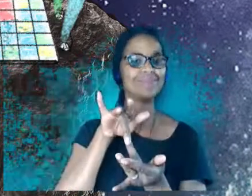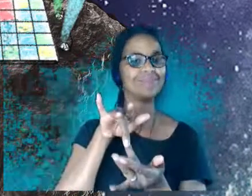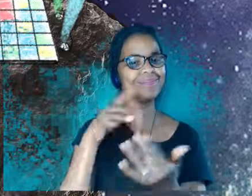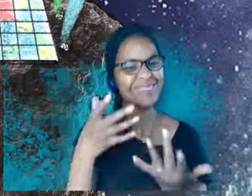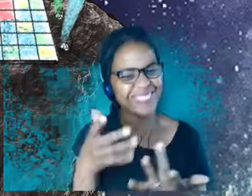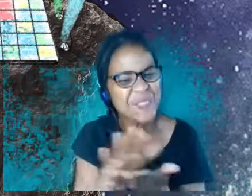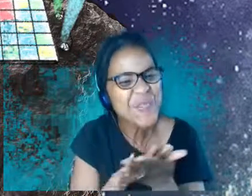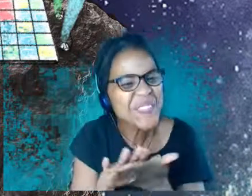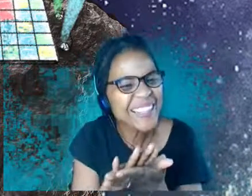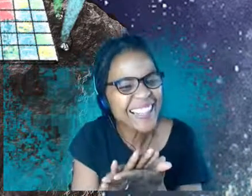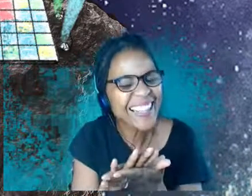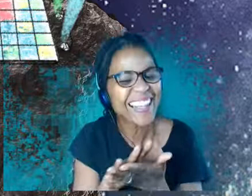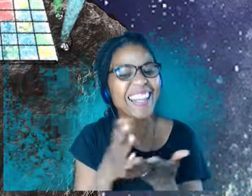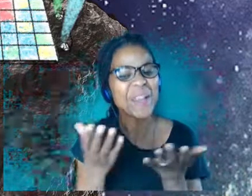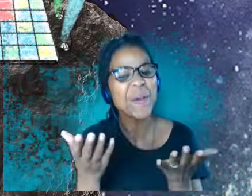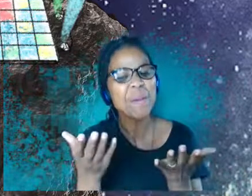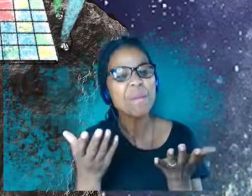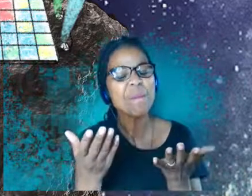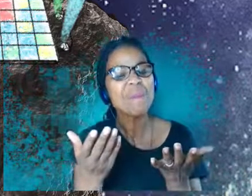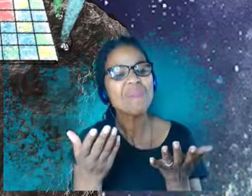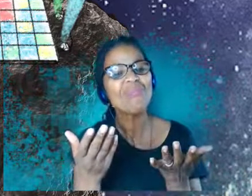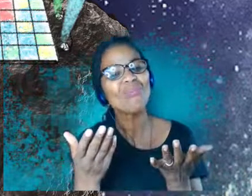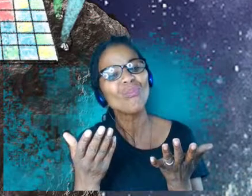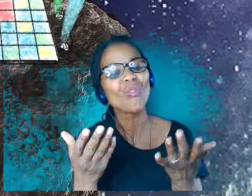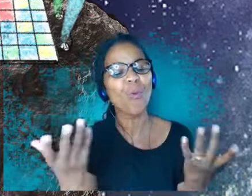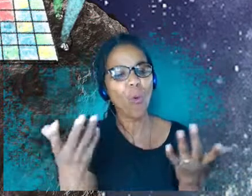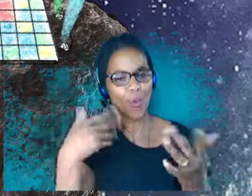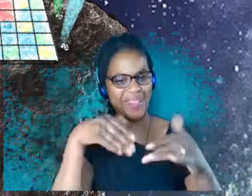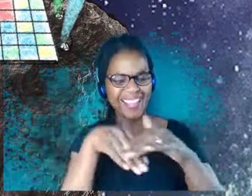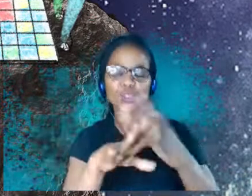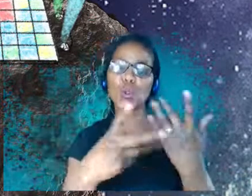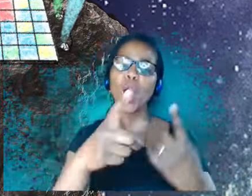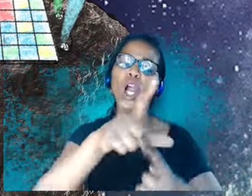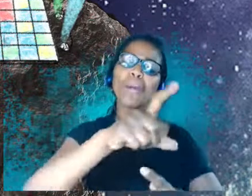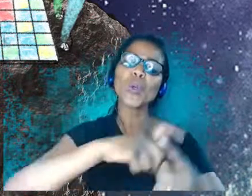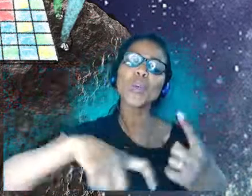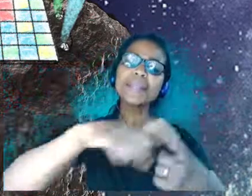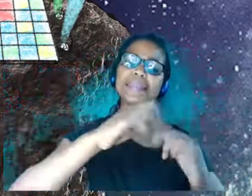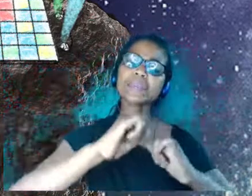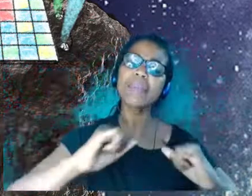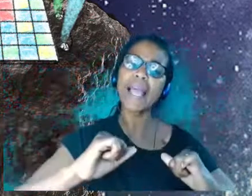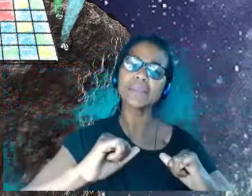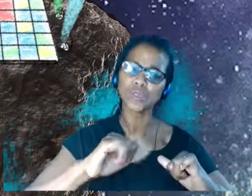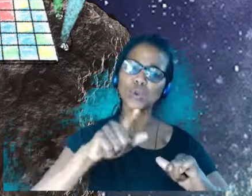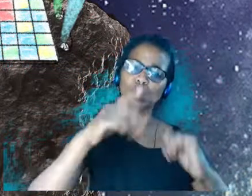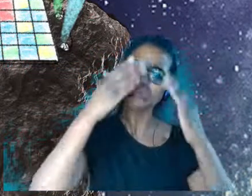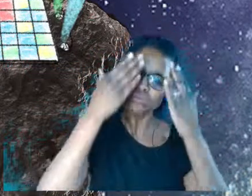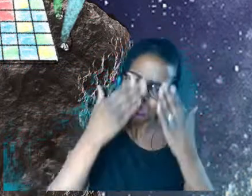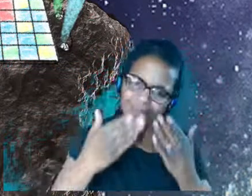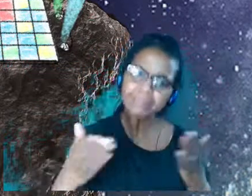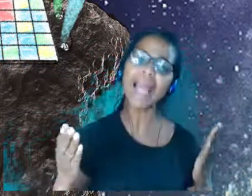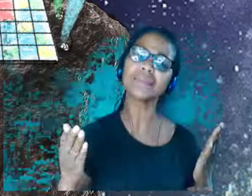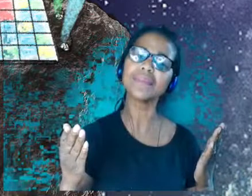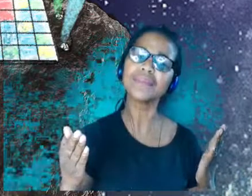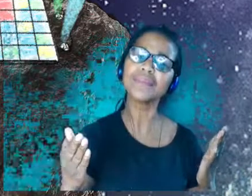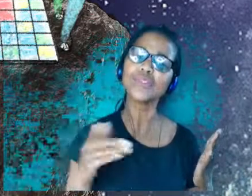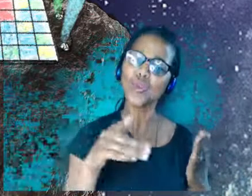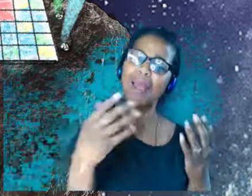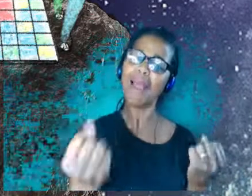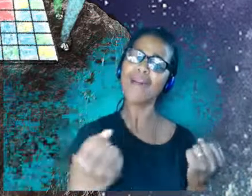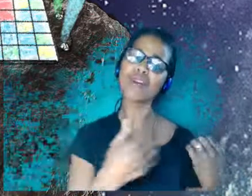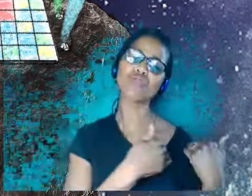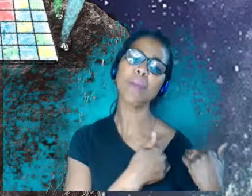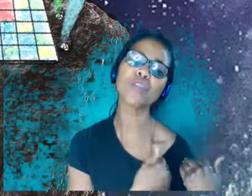kind of like a community space and you have kind of a sense of responsibility,